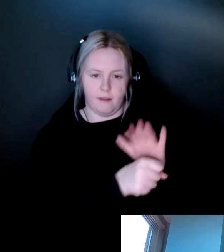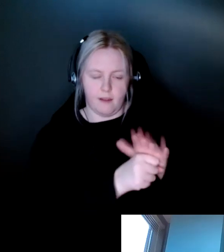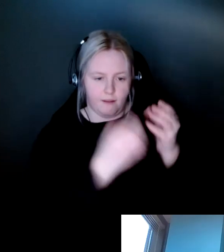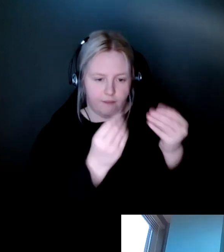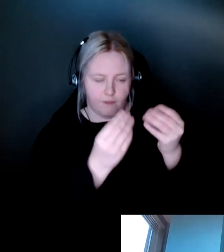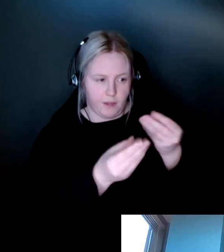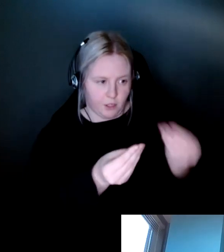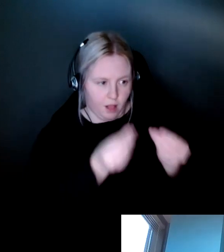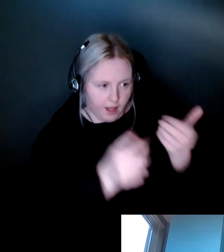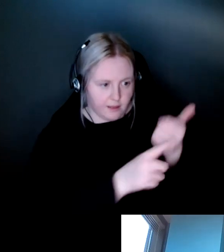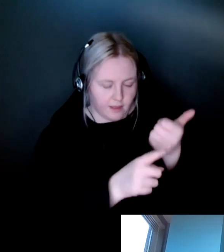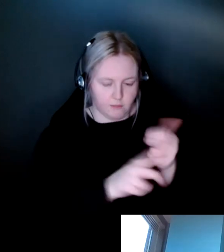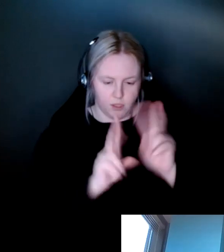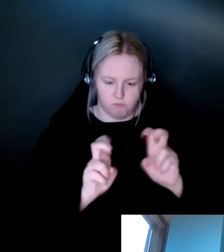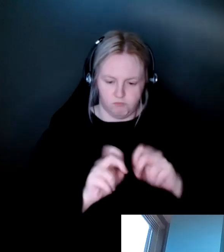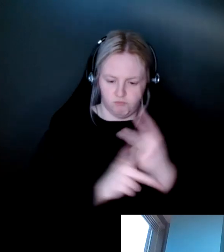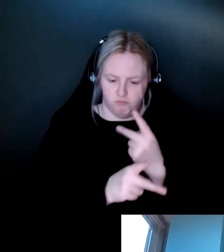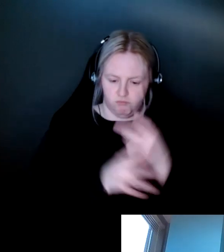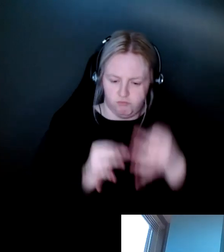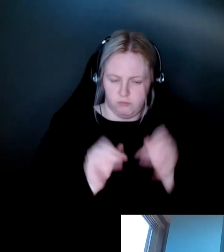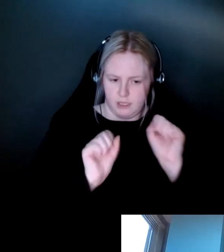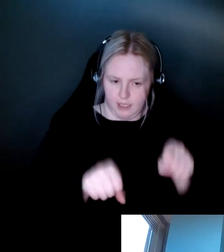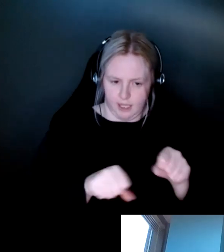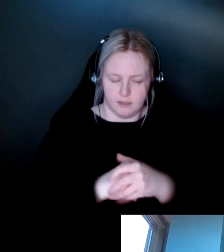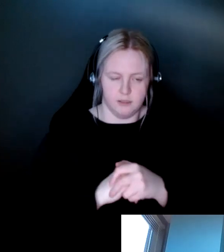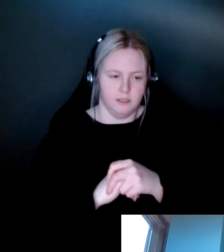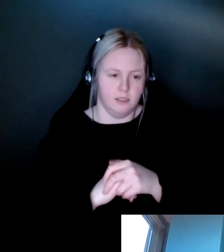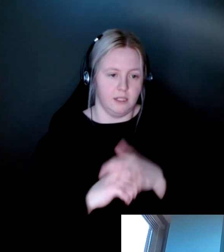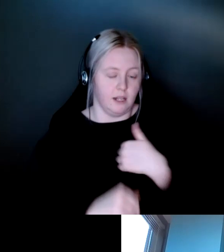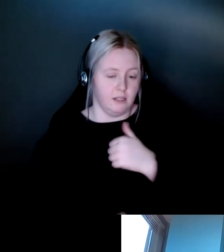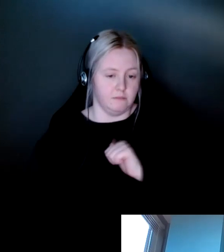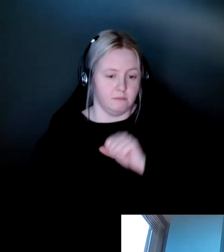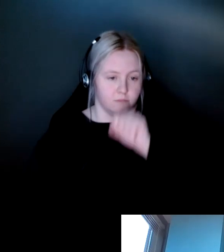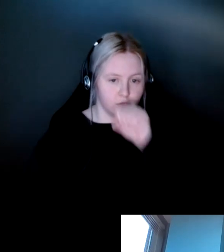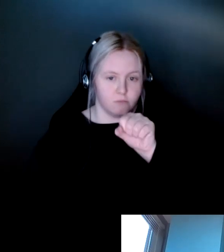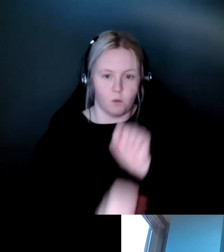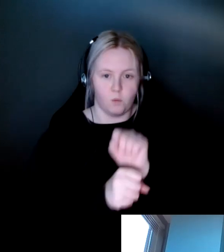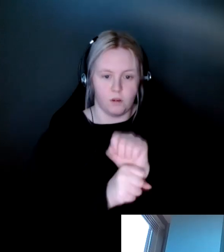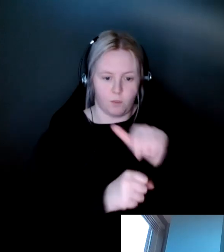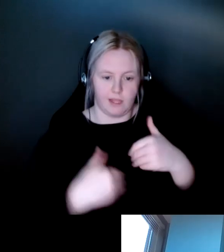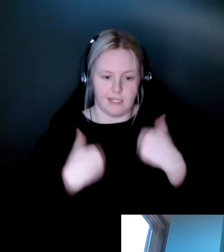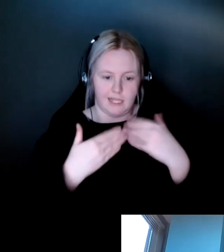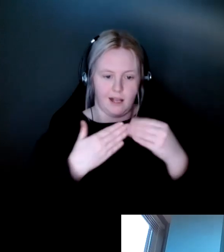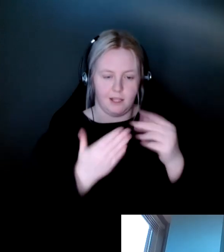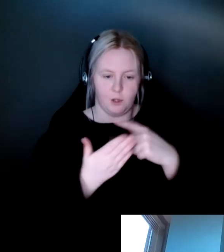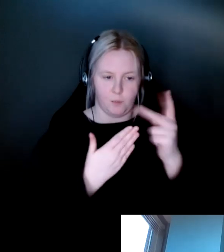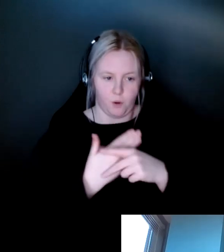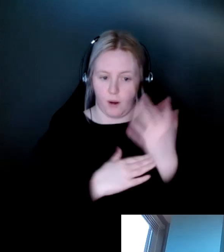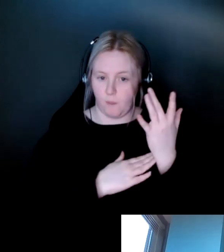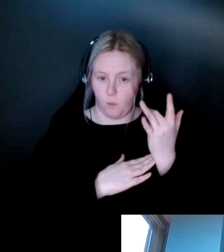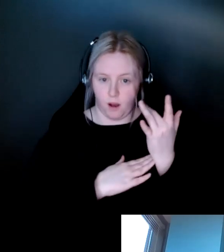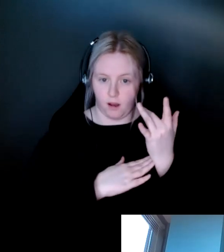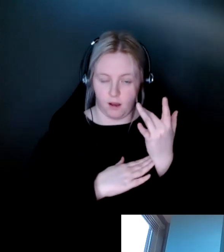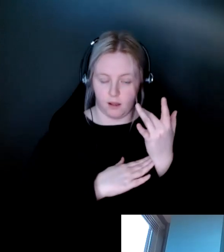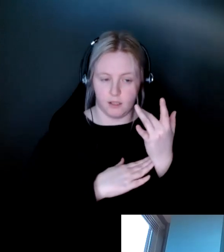about their health care, whatever that means for them. And I really loved working with this young leaders program because it was,